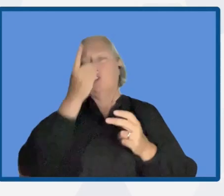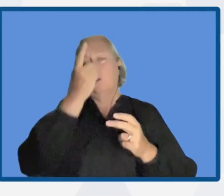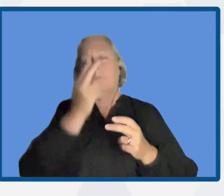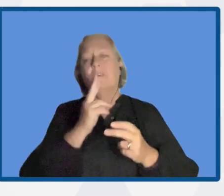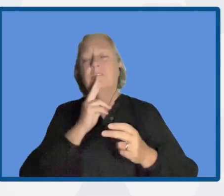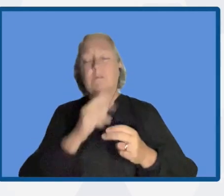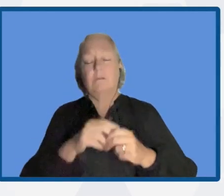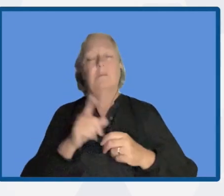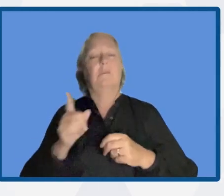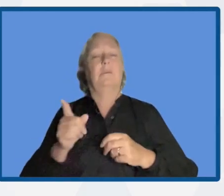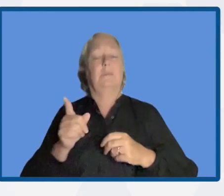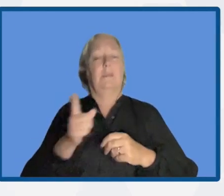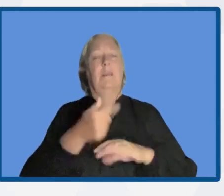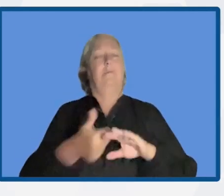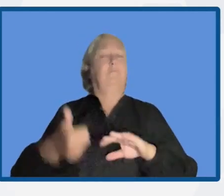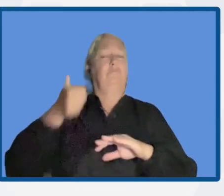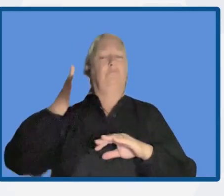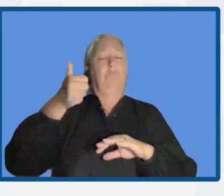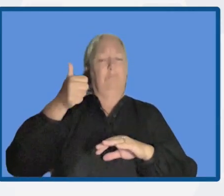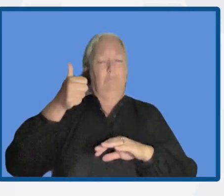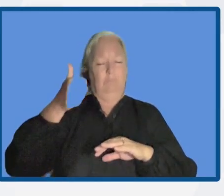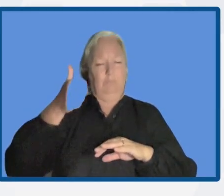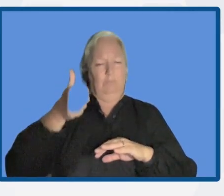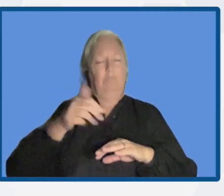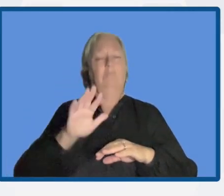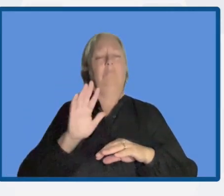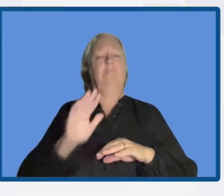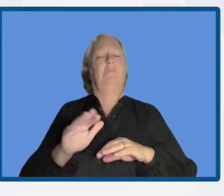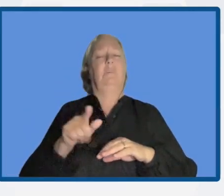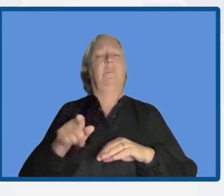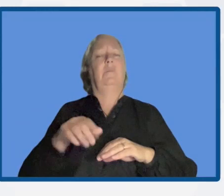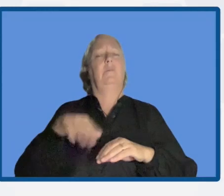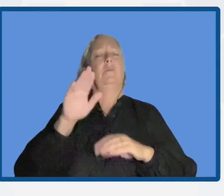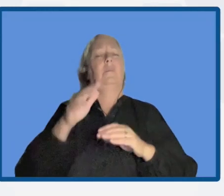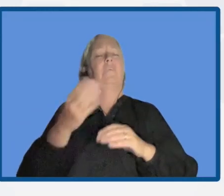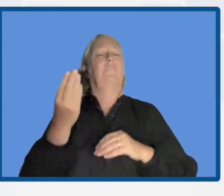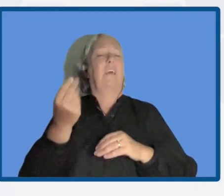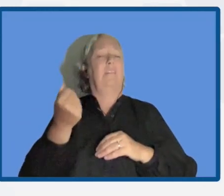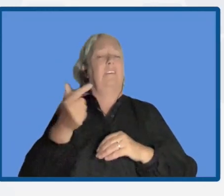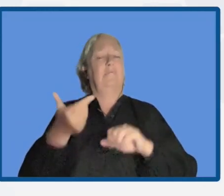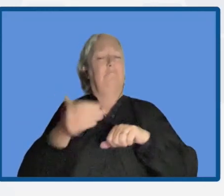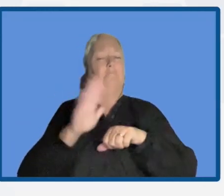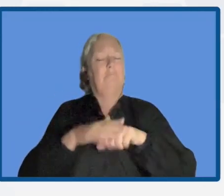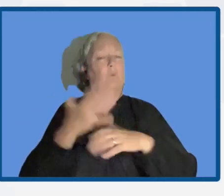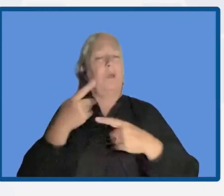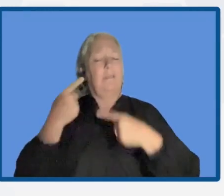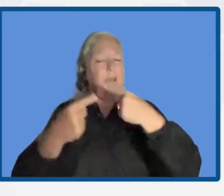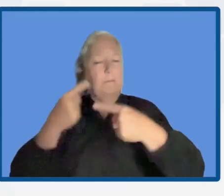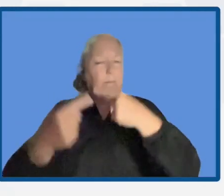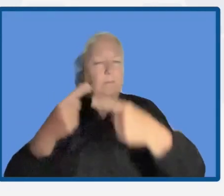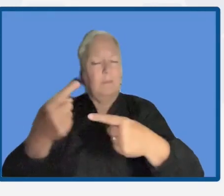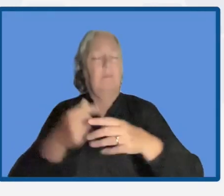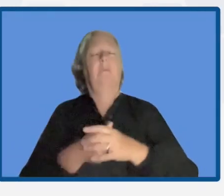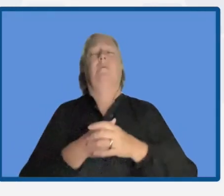director of Aguaiaque del Norte Fund. She's an expert in sustainability, comprehensive watershed